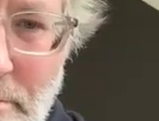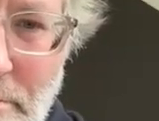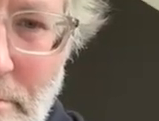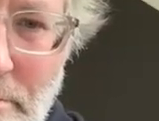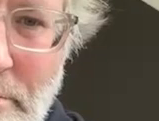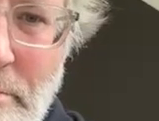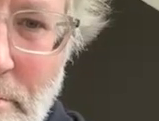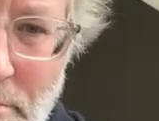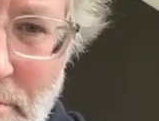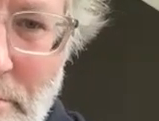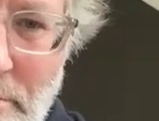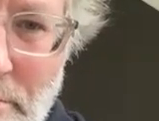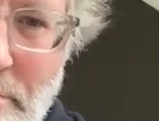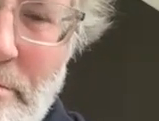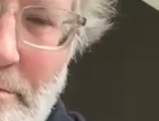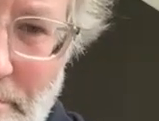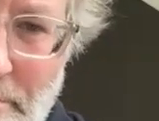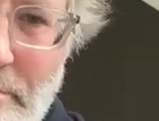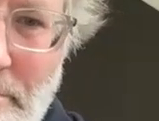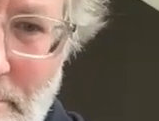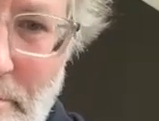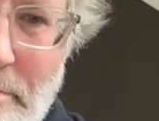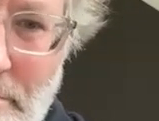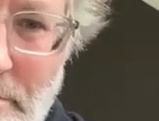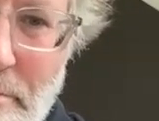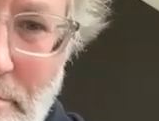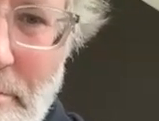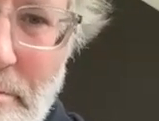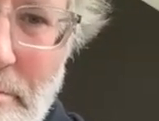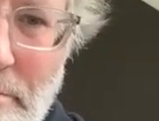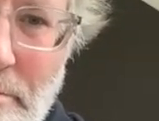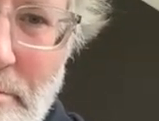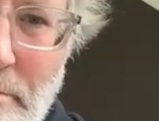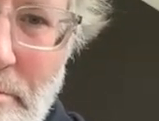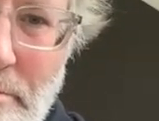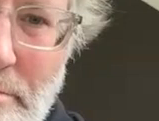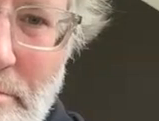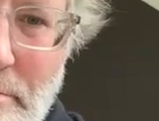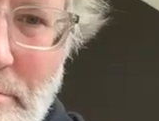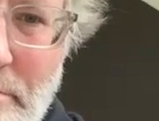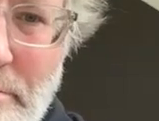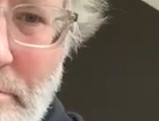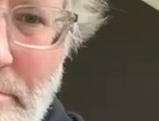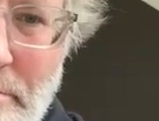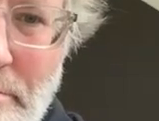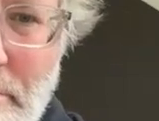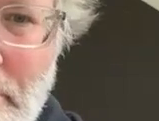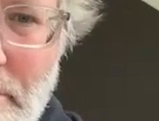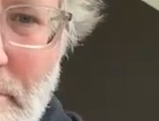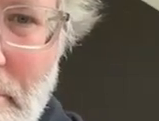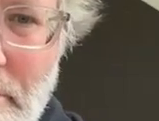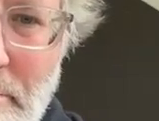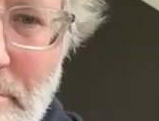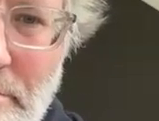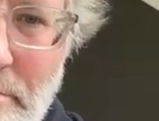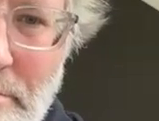when it's pointed out to us we get that immediately and we realize that it's not the case so i